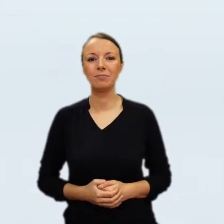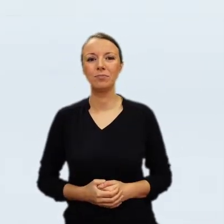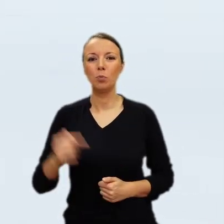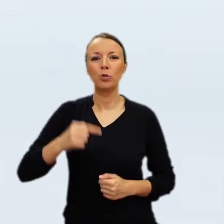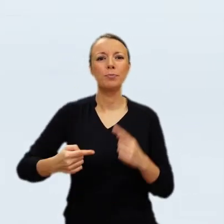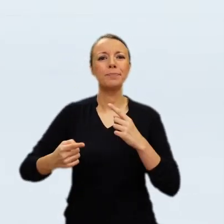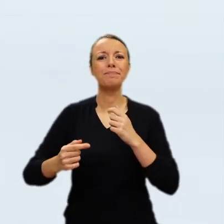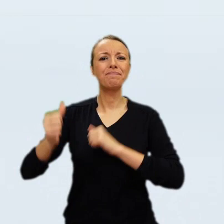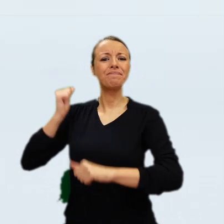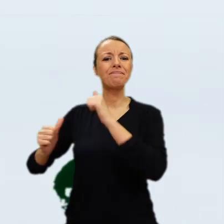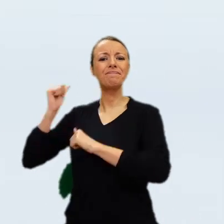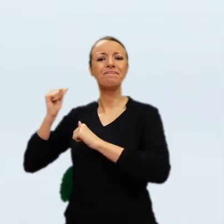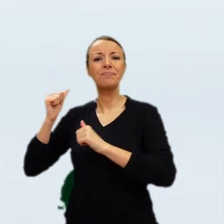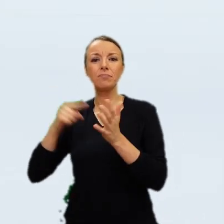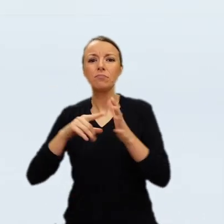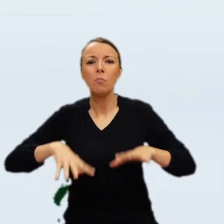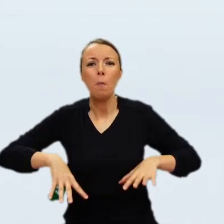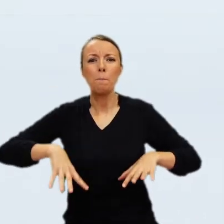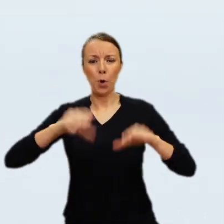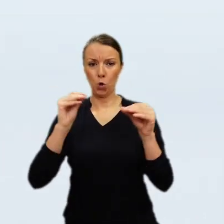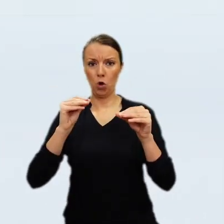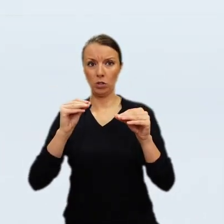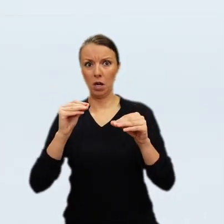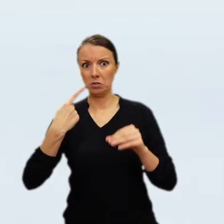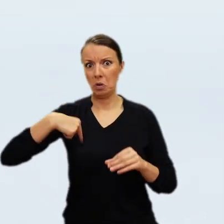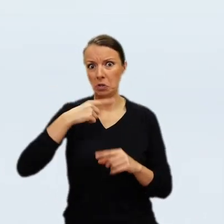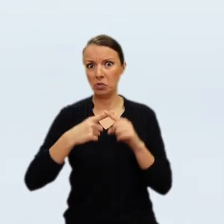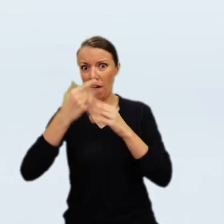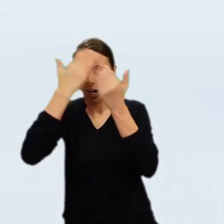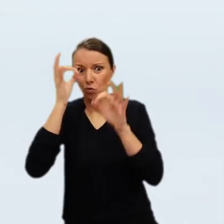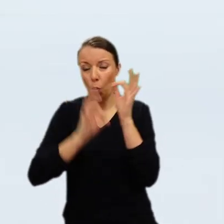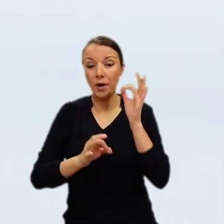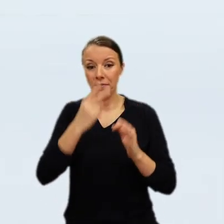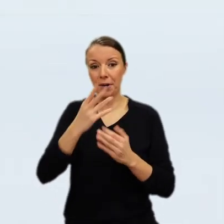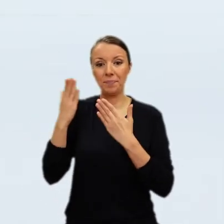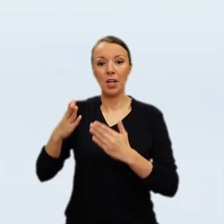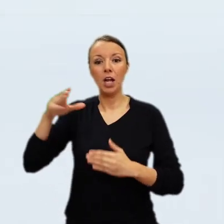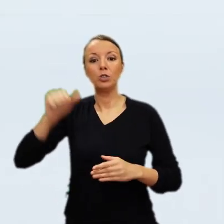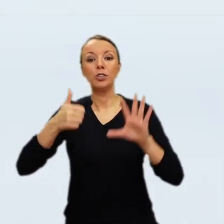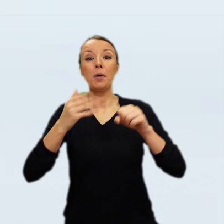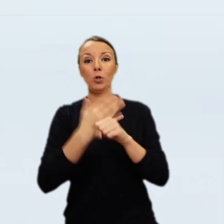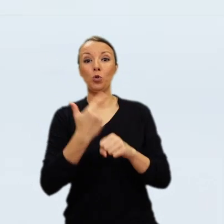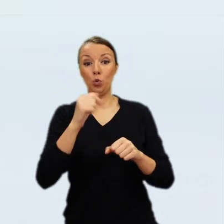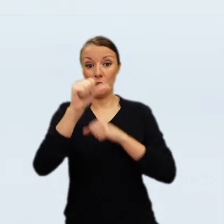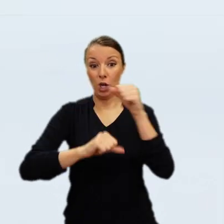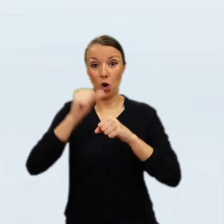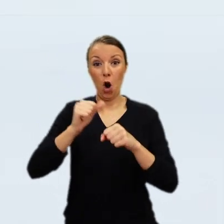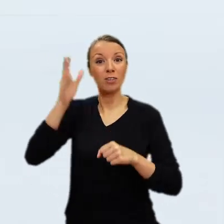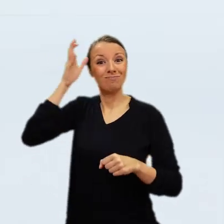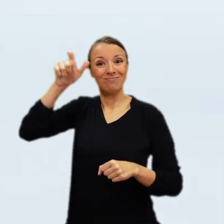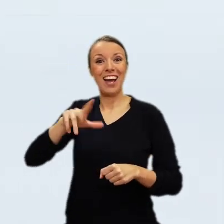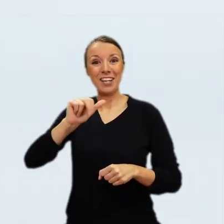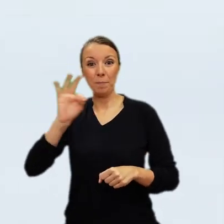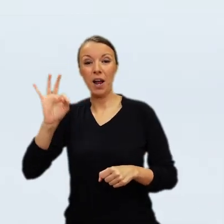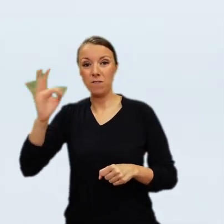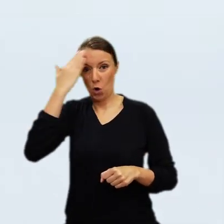doubtful beginning we have to start. Here is Rembrandt in 1652, in a self-portrait now in Vienna,